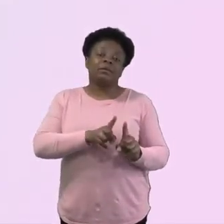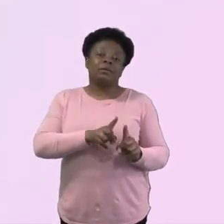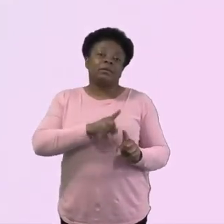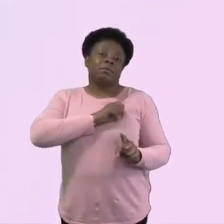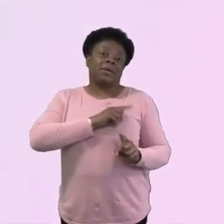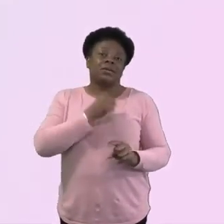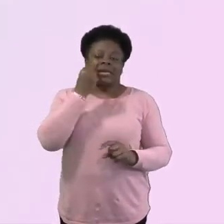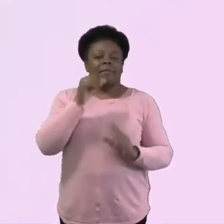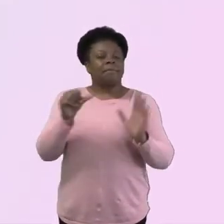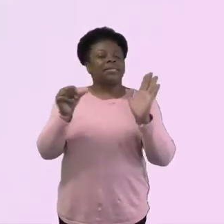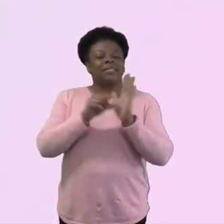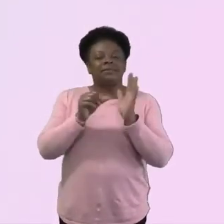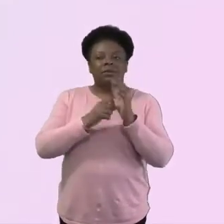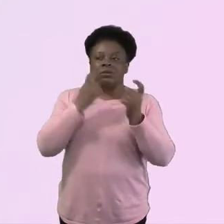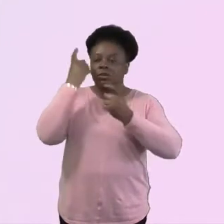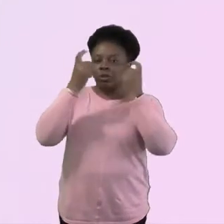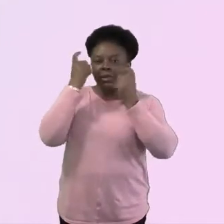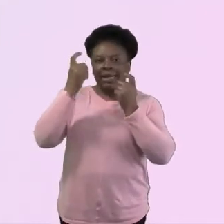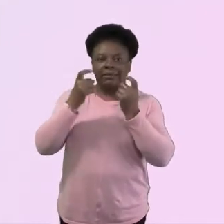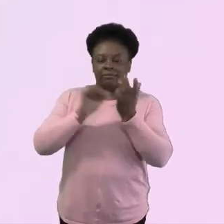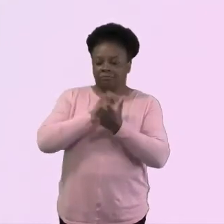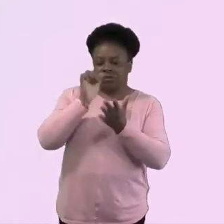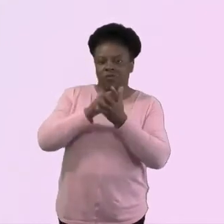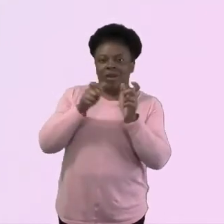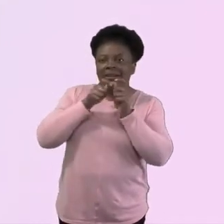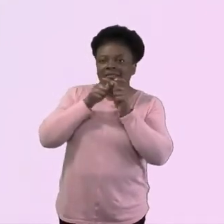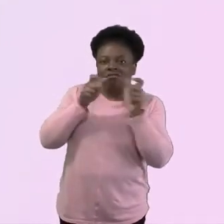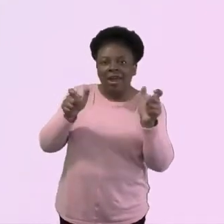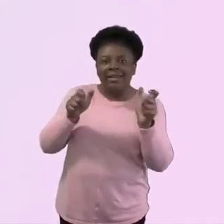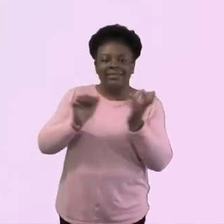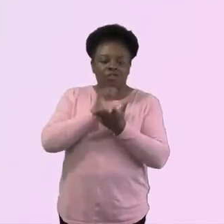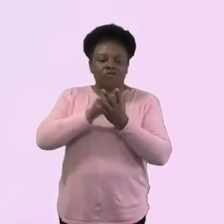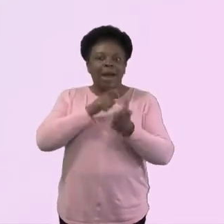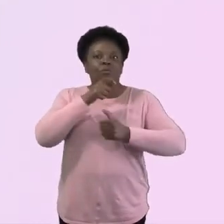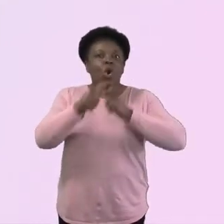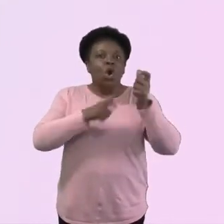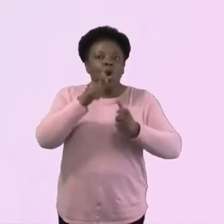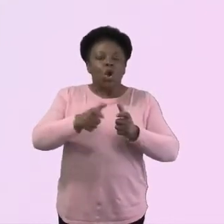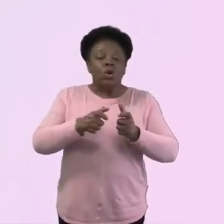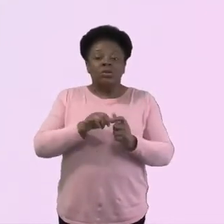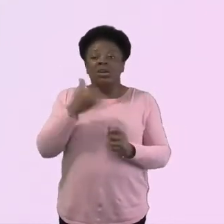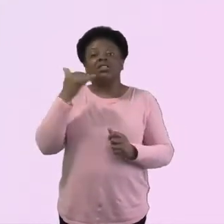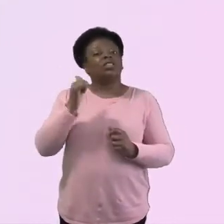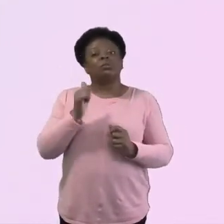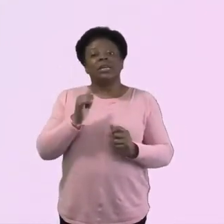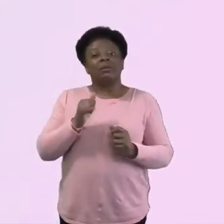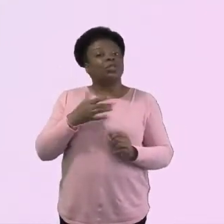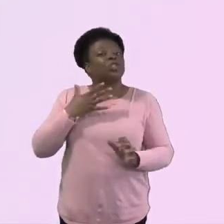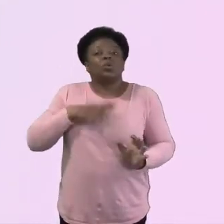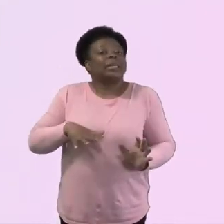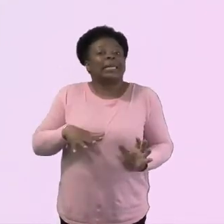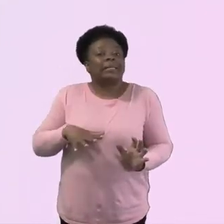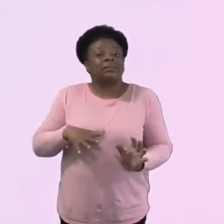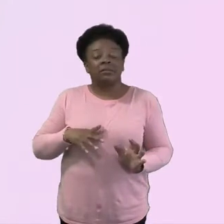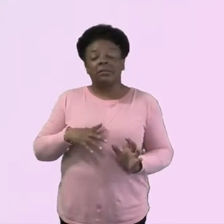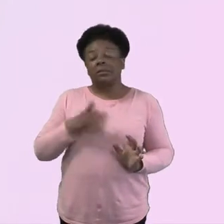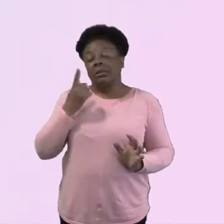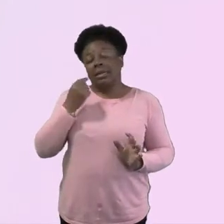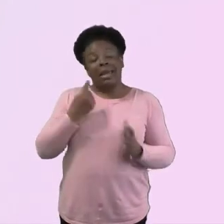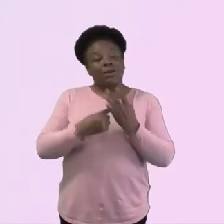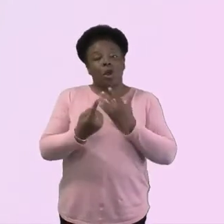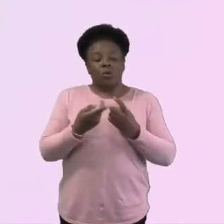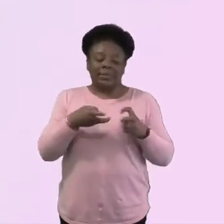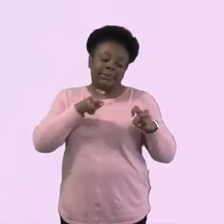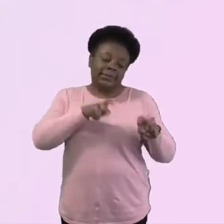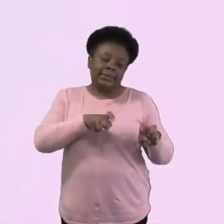phrase or thing. But be present and be honest and just say, you know, we believe and we know that God is with us by his Holy